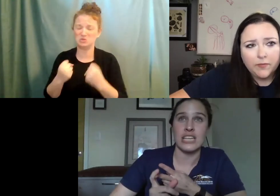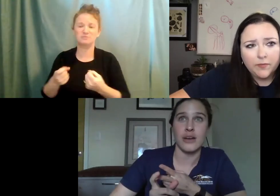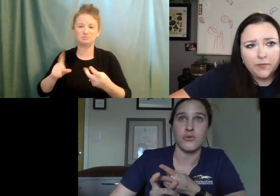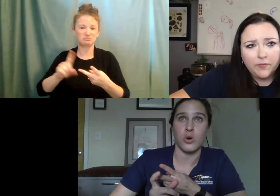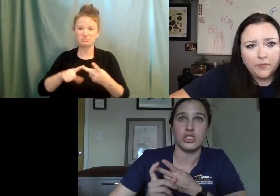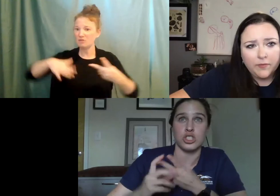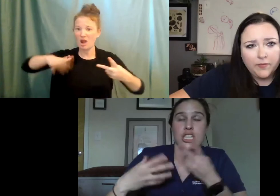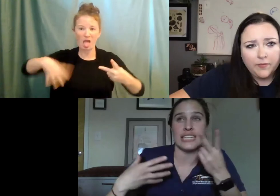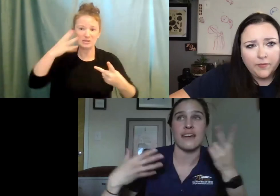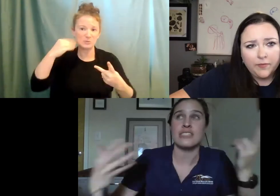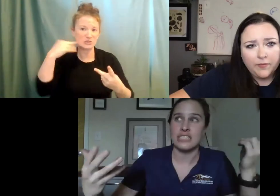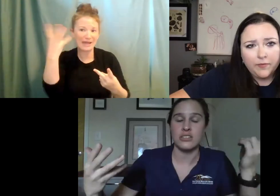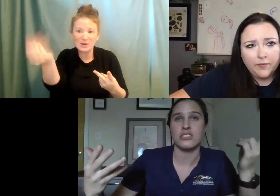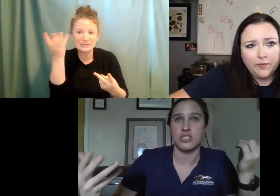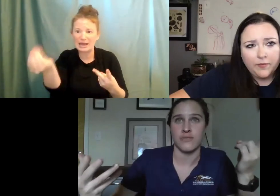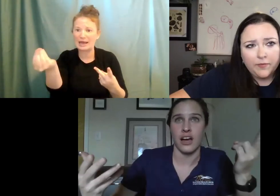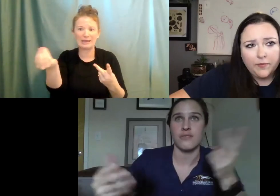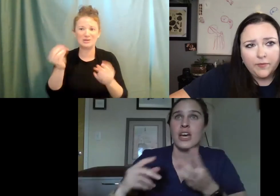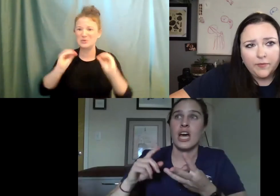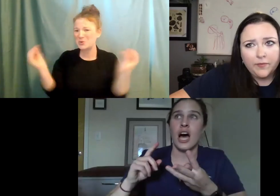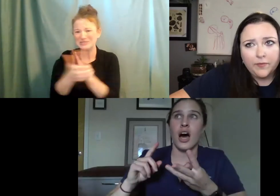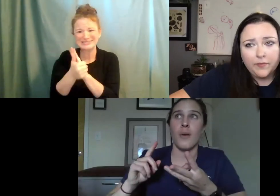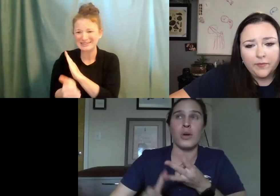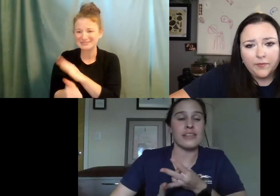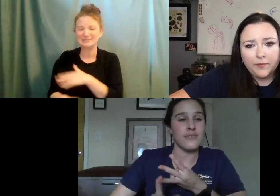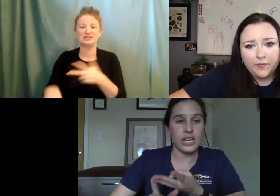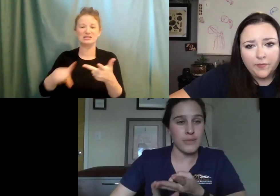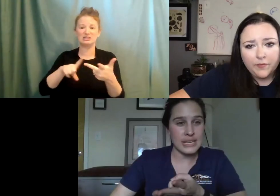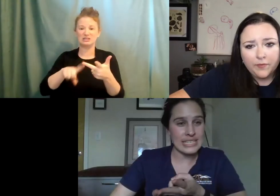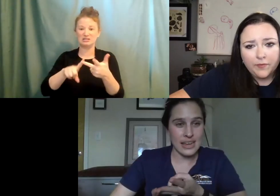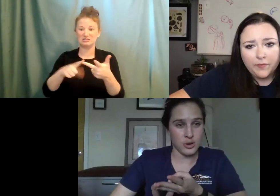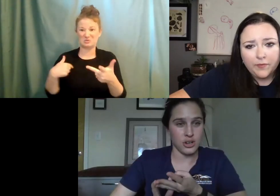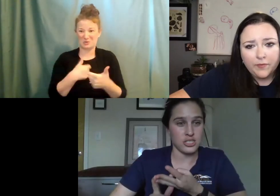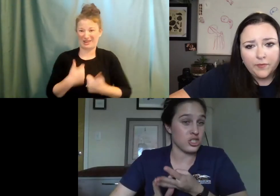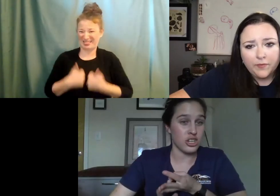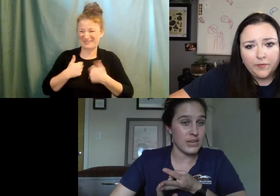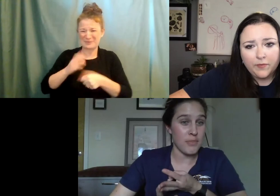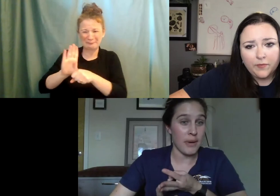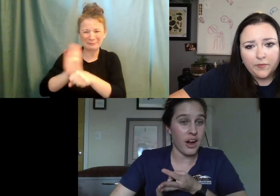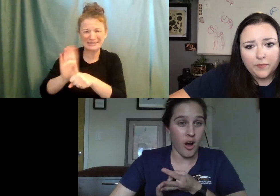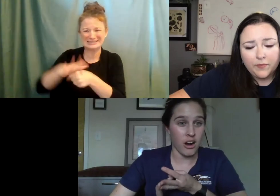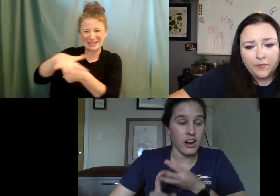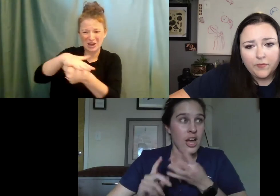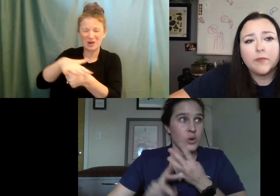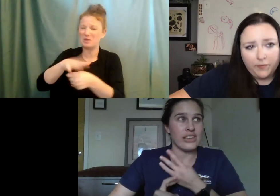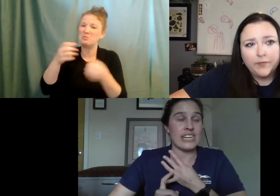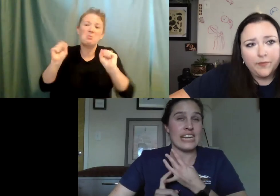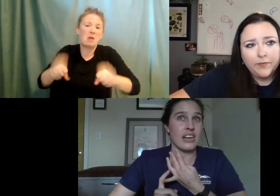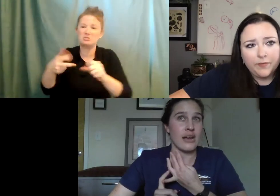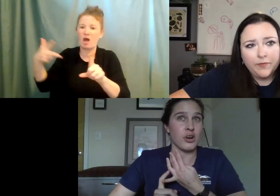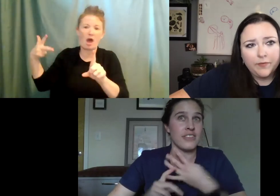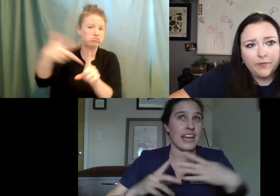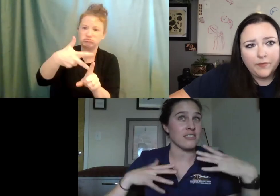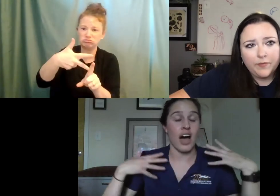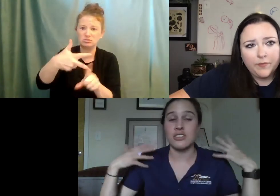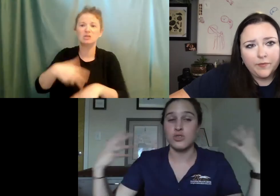never been outside before. So she doesn't have the skills to survive. Um, we live in a busy neighborhood, so she could be hit by a car. We live in